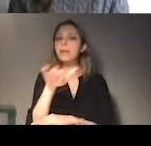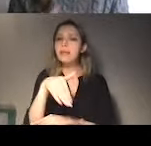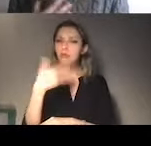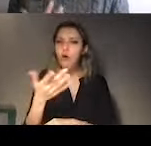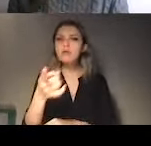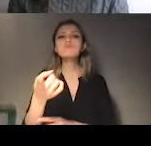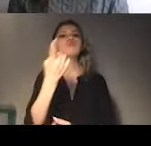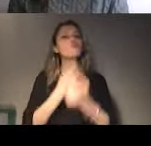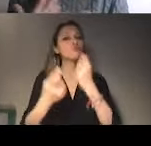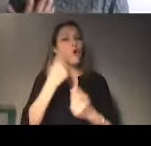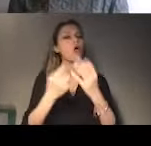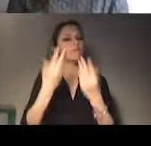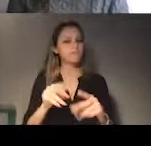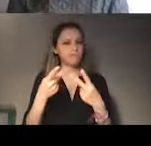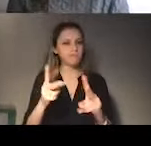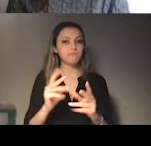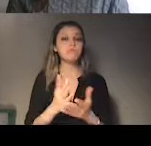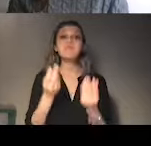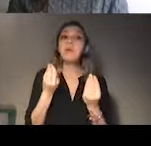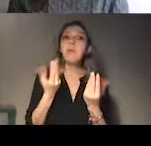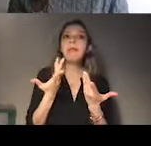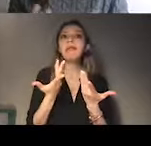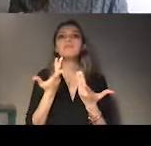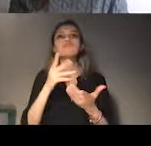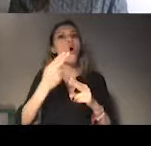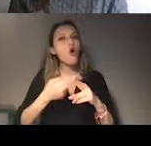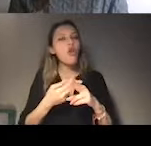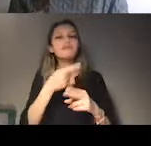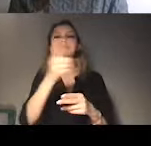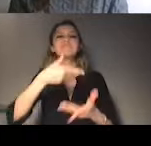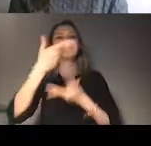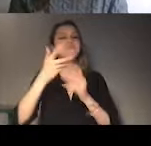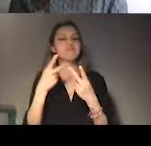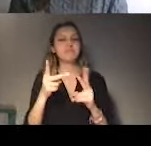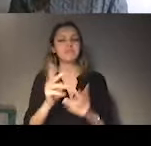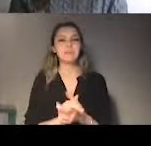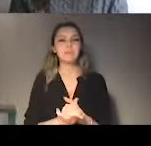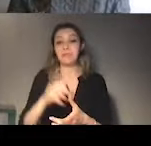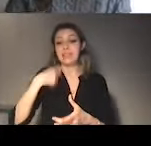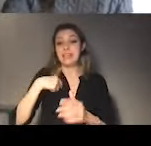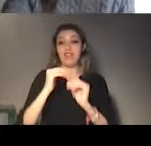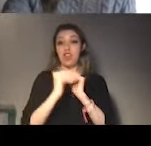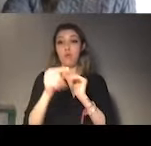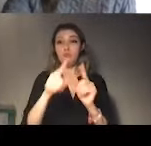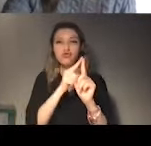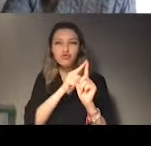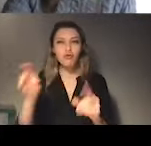some examples of how civil society organizations have engaged, especially in the midterm reporting.